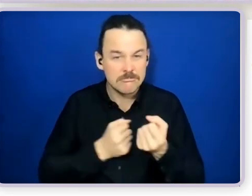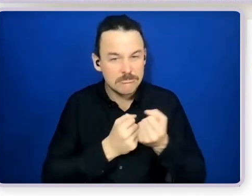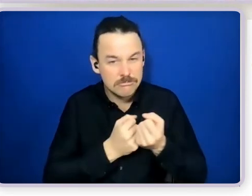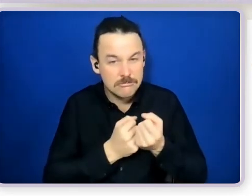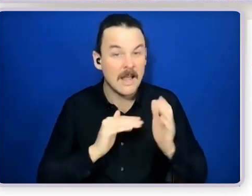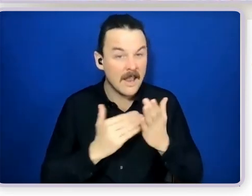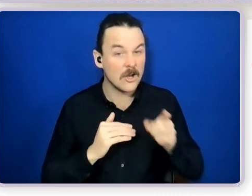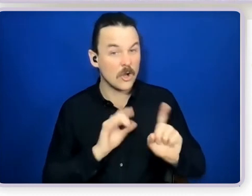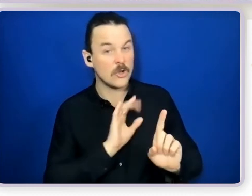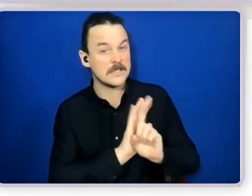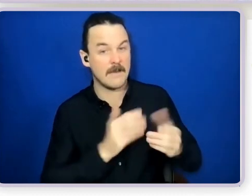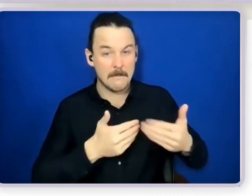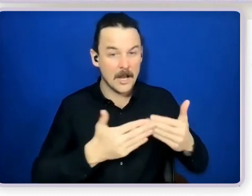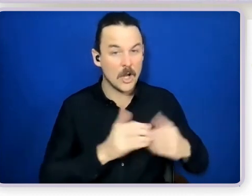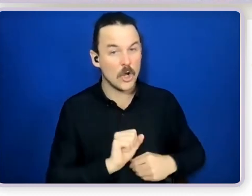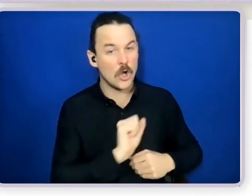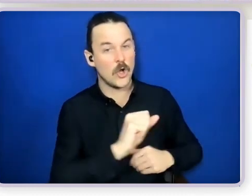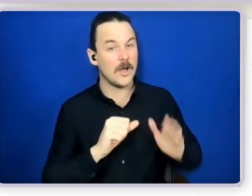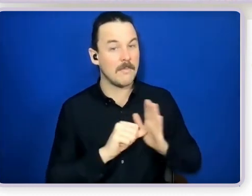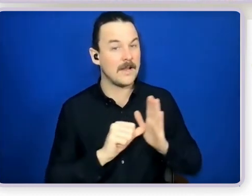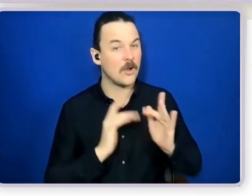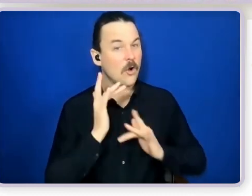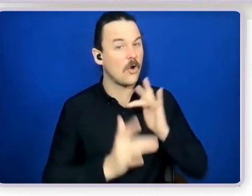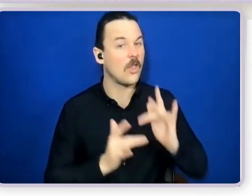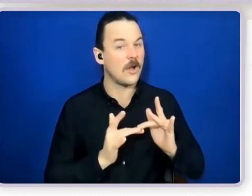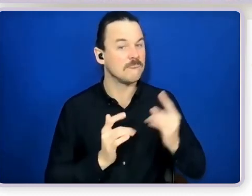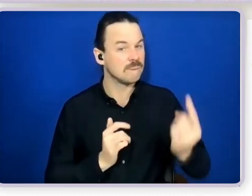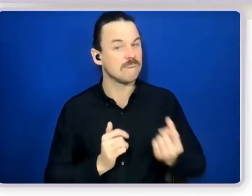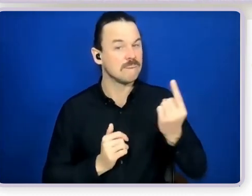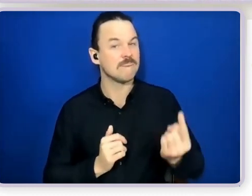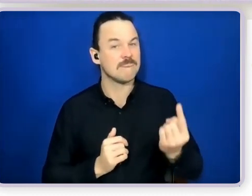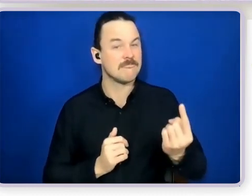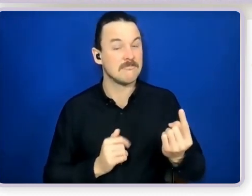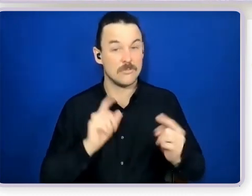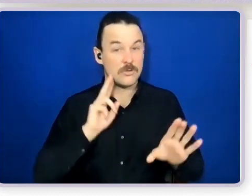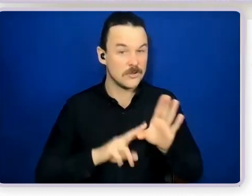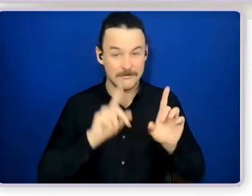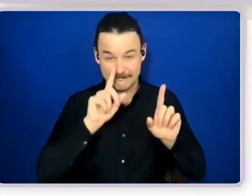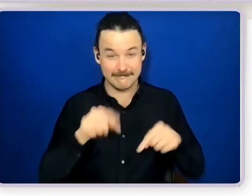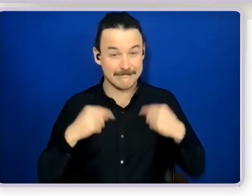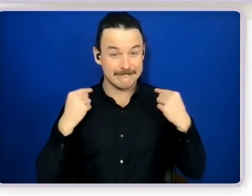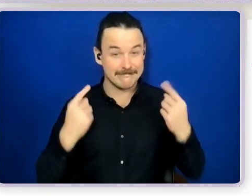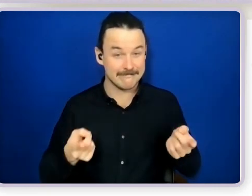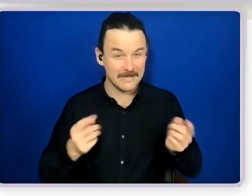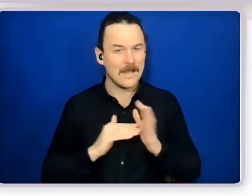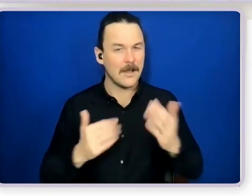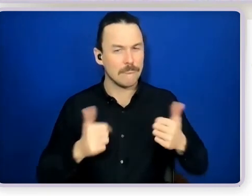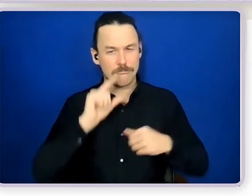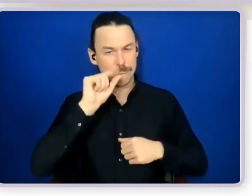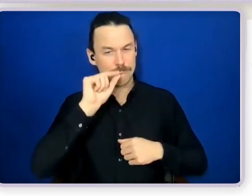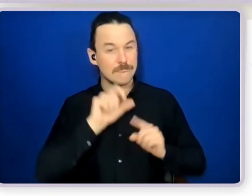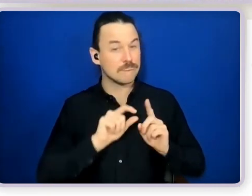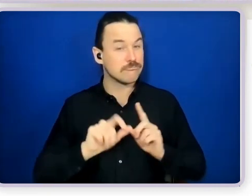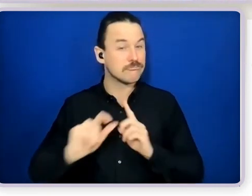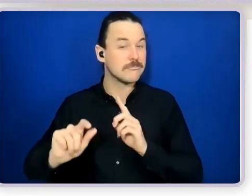online which was unheard of two years ago that she just that was not an option for her in her life and so the circle that's the